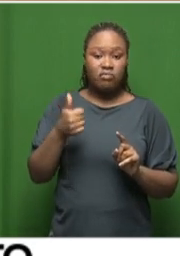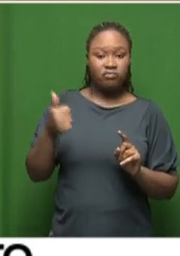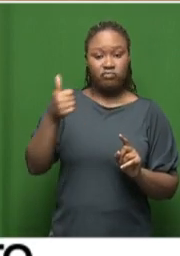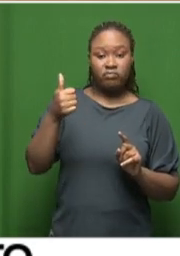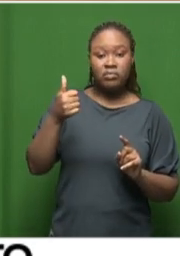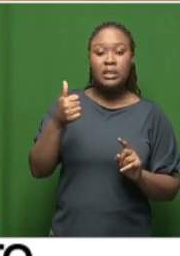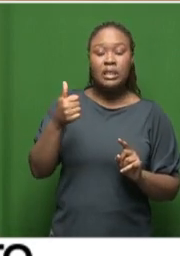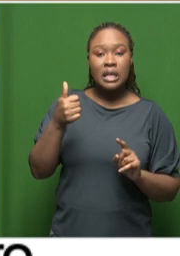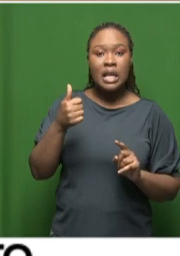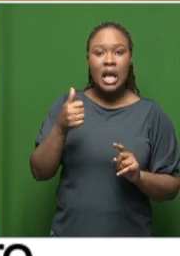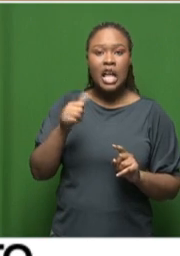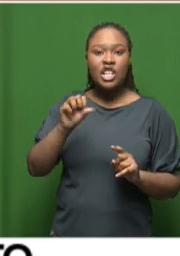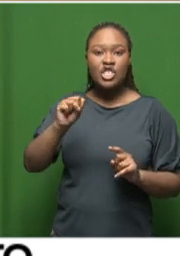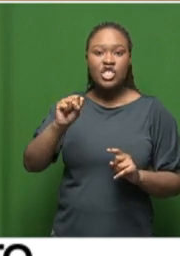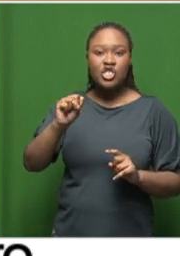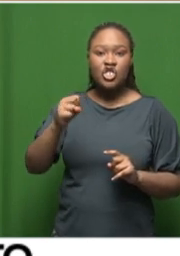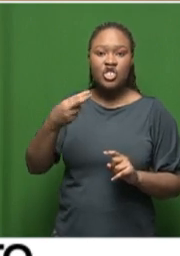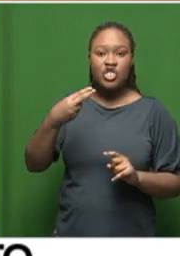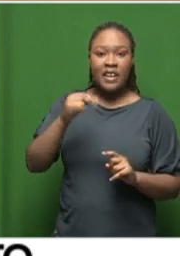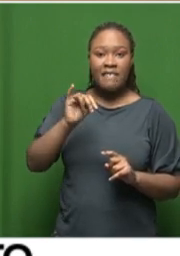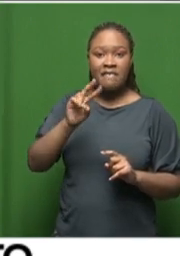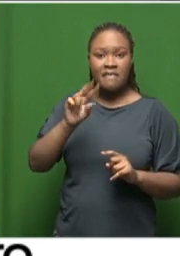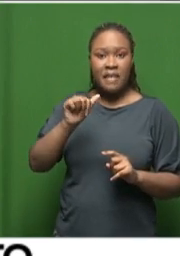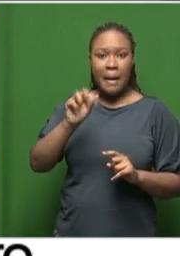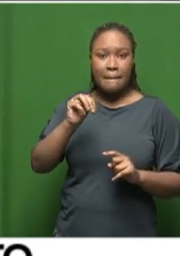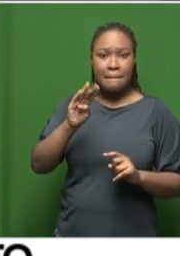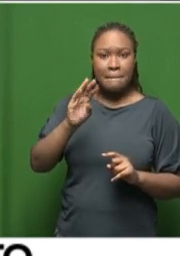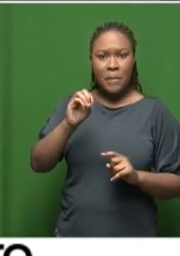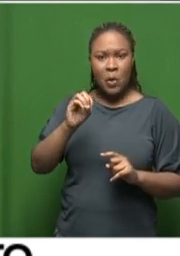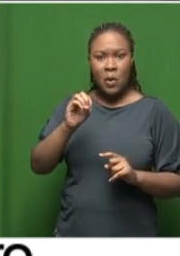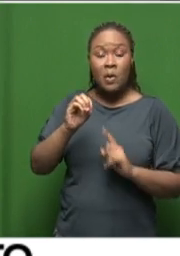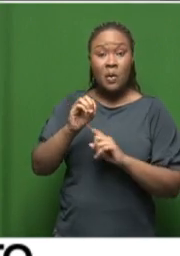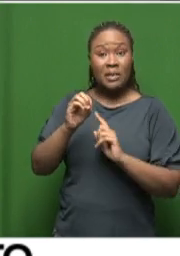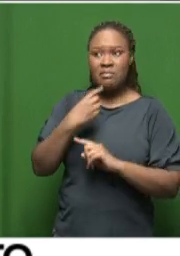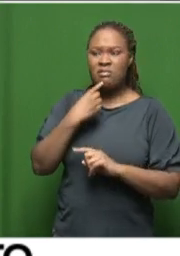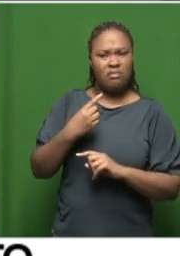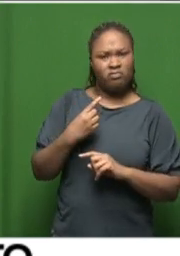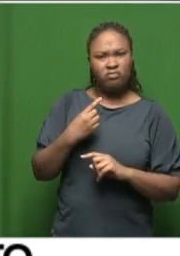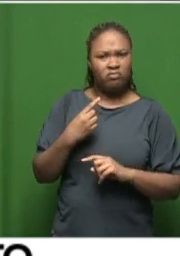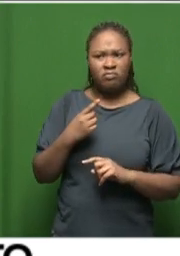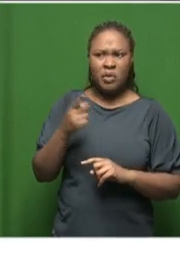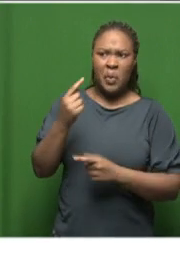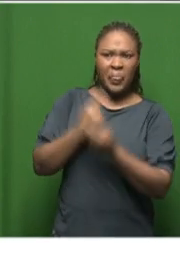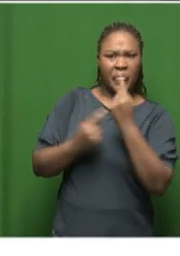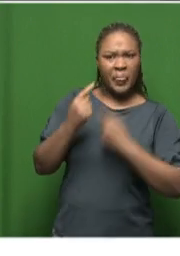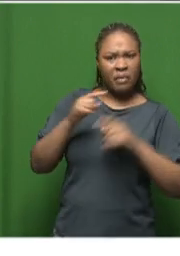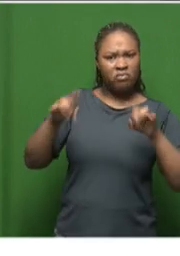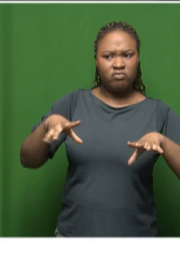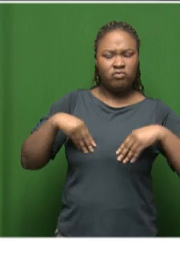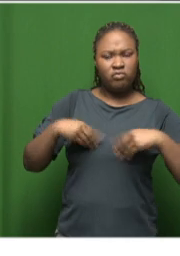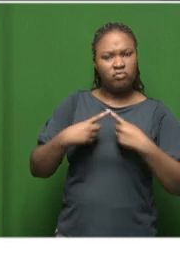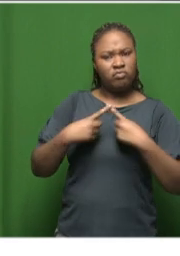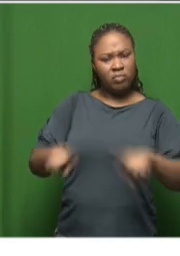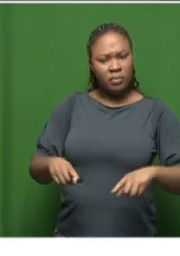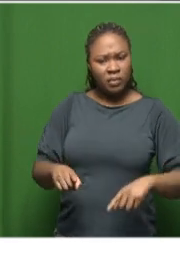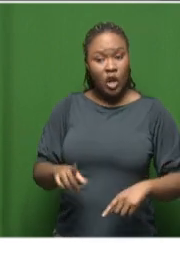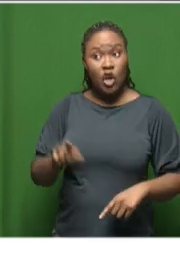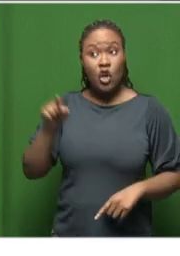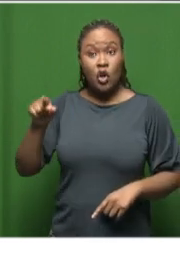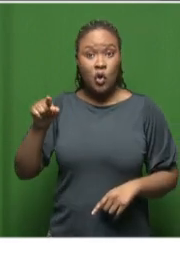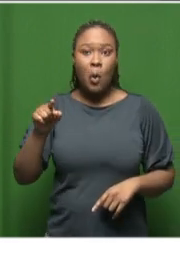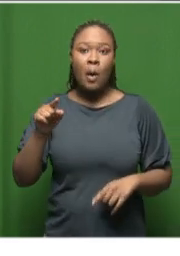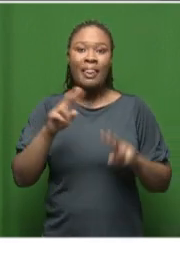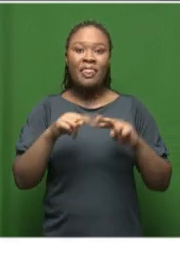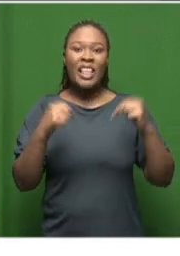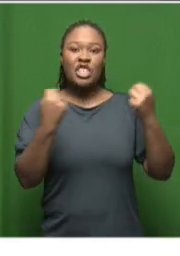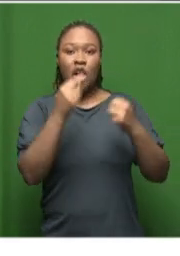what he calls the childish accusations. How do you as a minister come and badmouth your Commissioner of Police, whatever personal differences